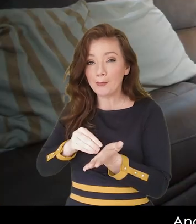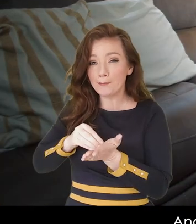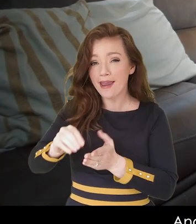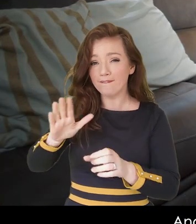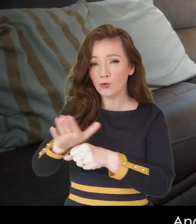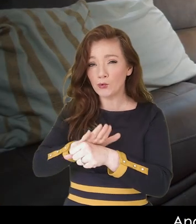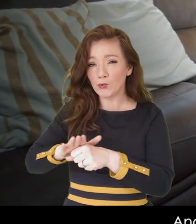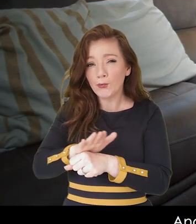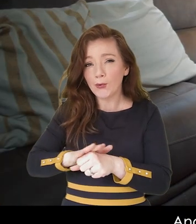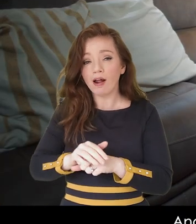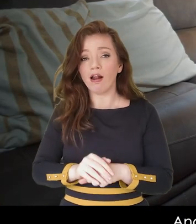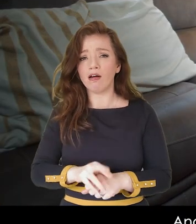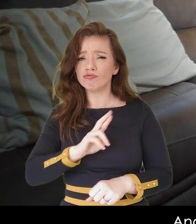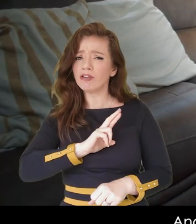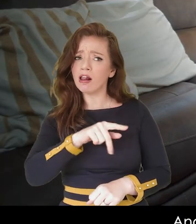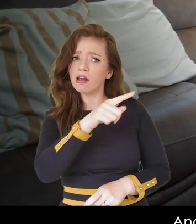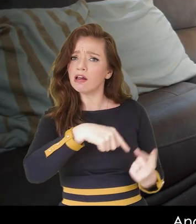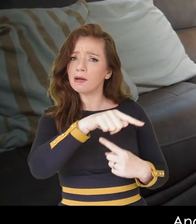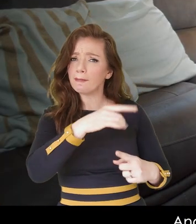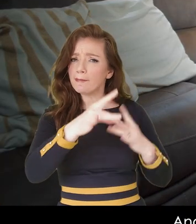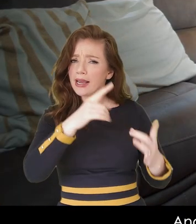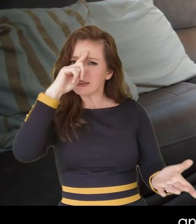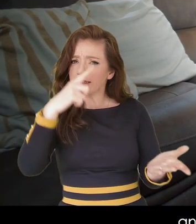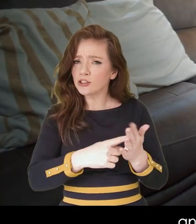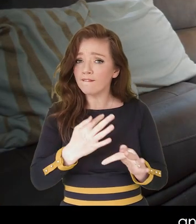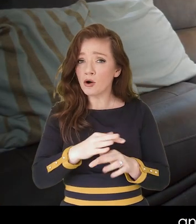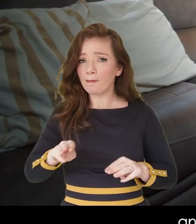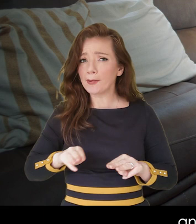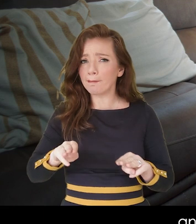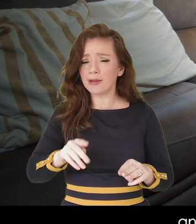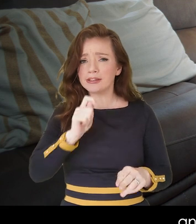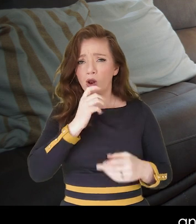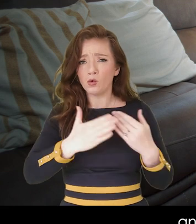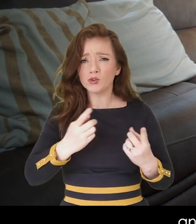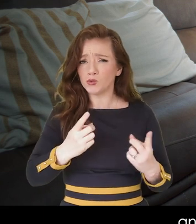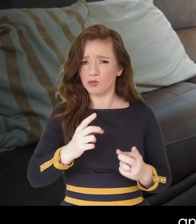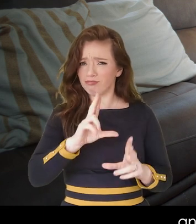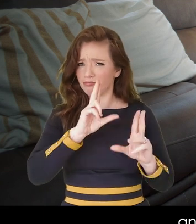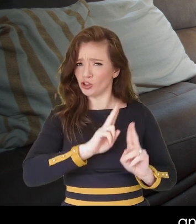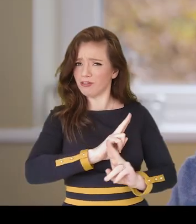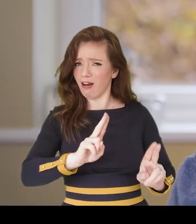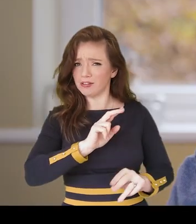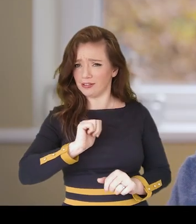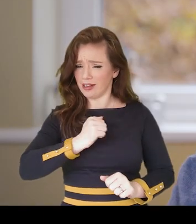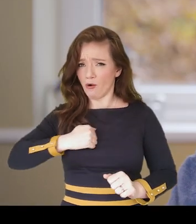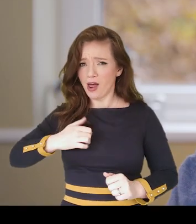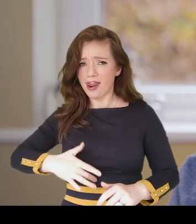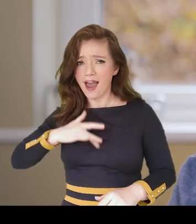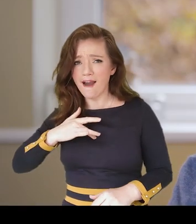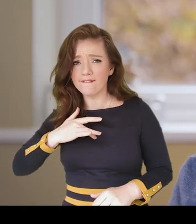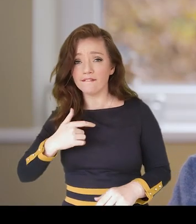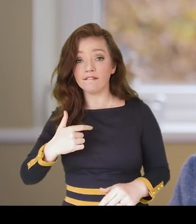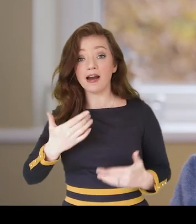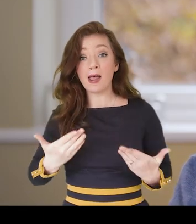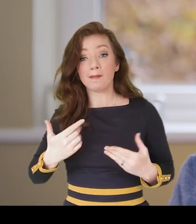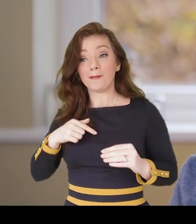And then they shouldn't be making decisions for people and then they them what to do because it's their life. And then I'm